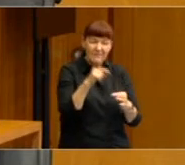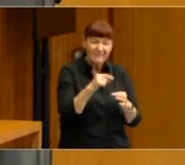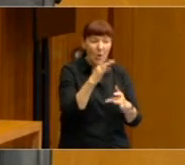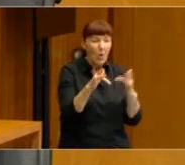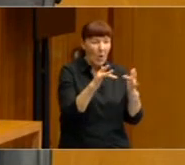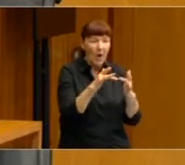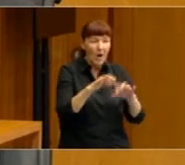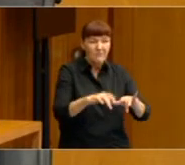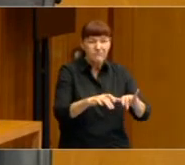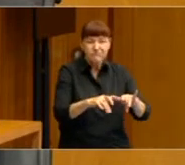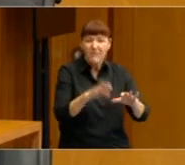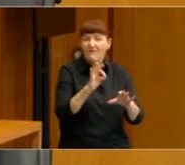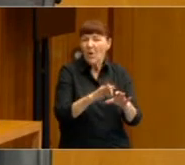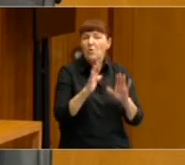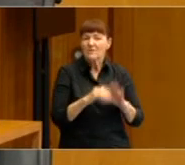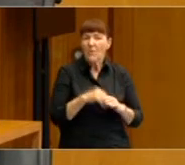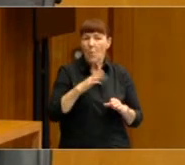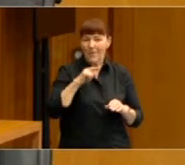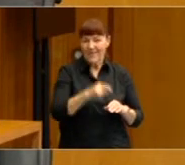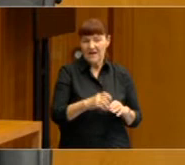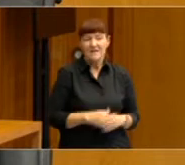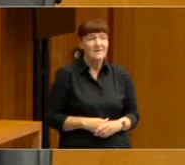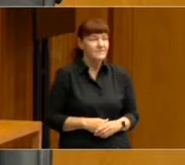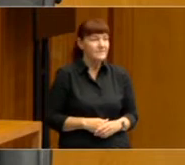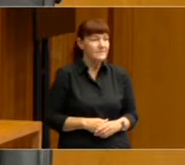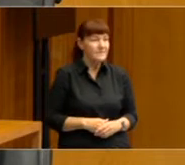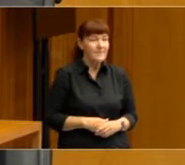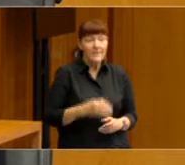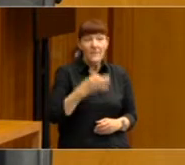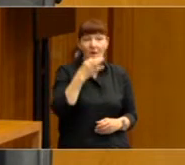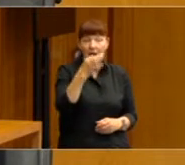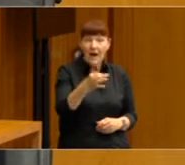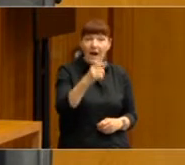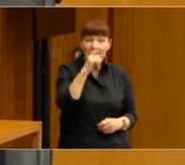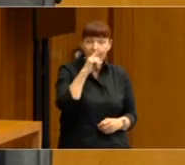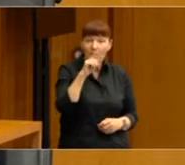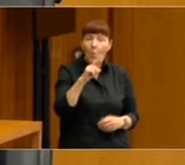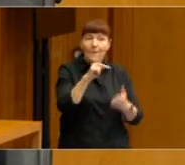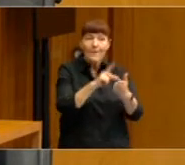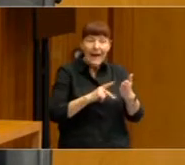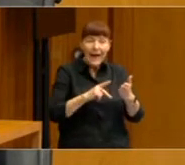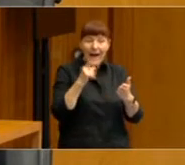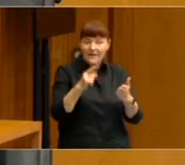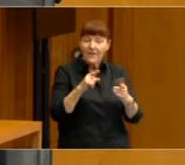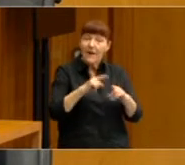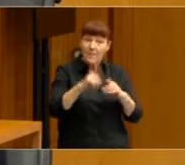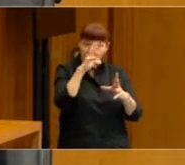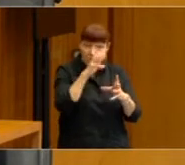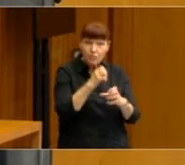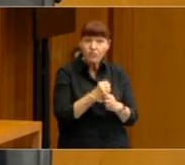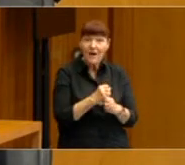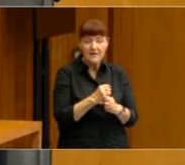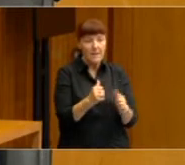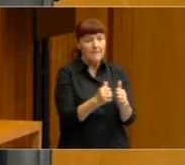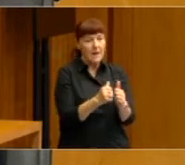thing that people mention. But when we ask people, what is the part of the electoral process they most trust? It's